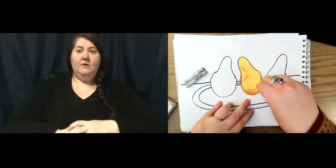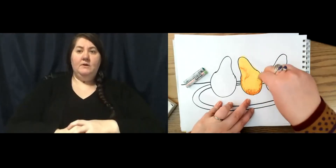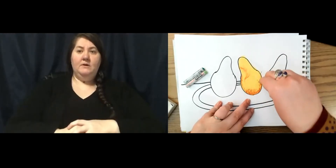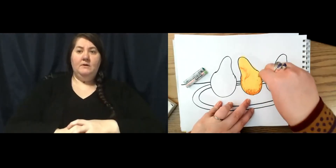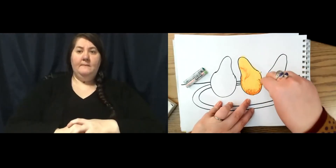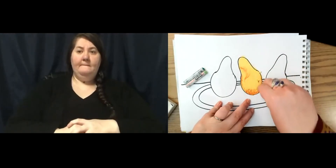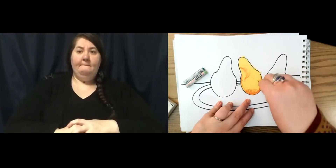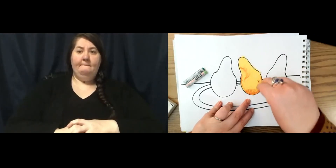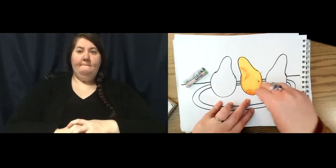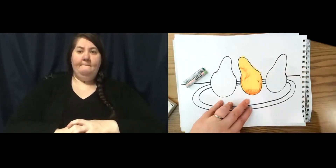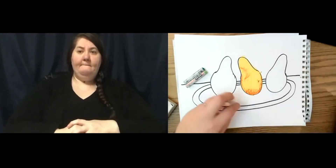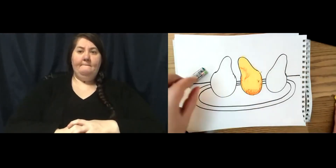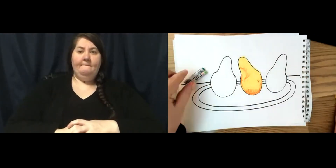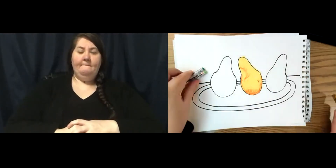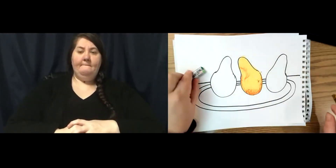Make it a little wiggly.